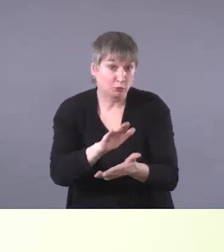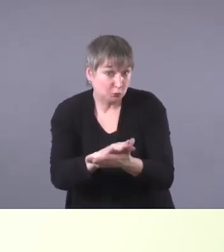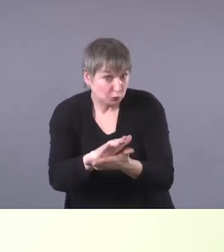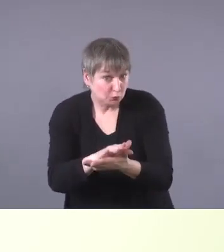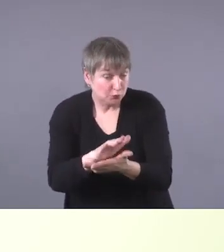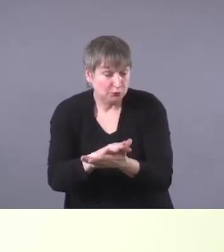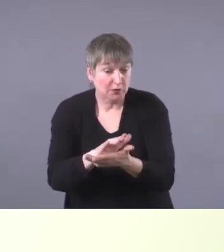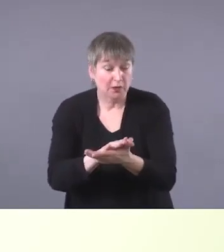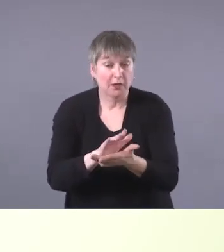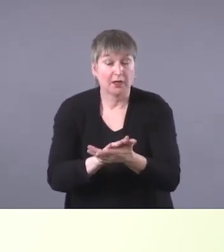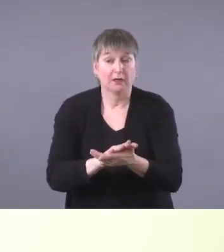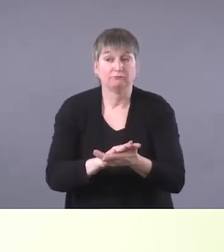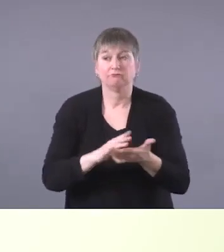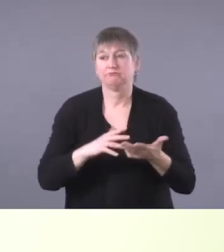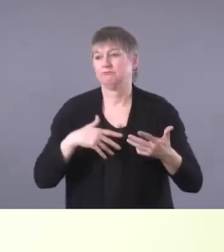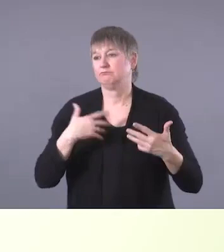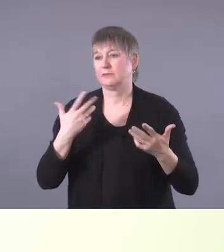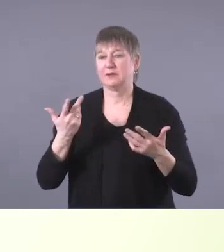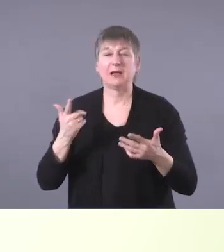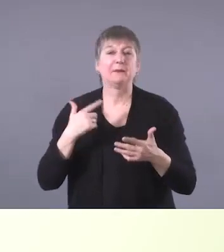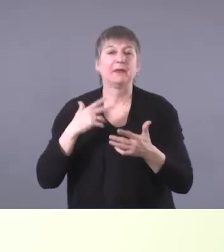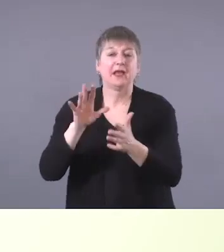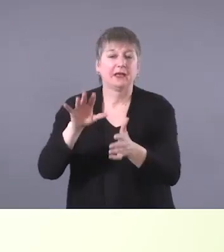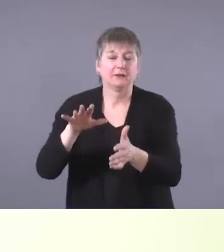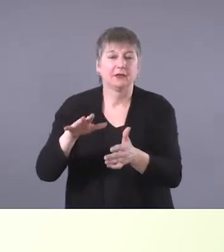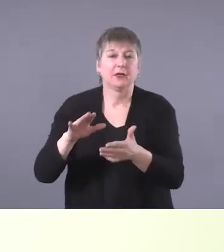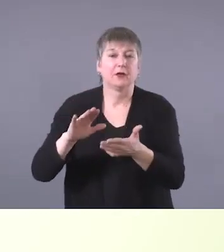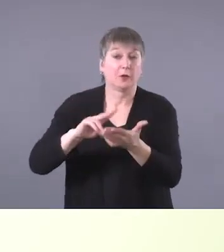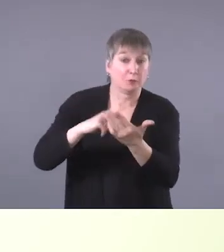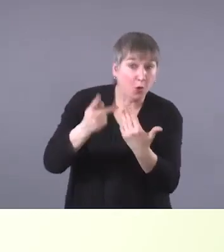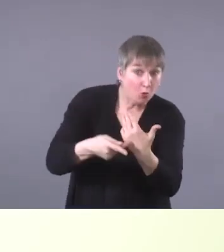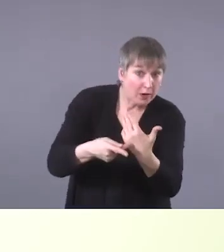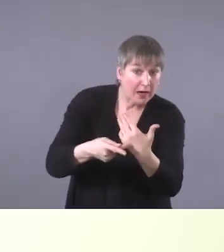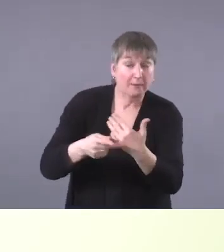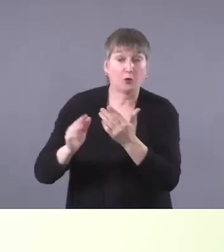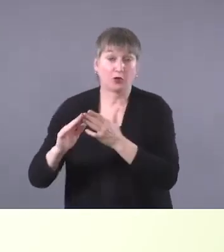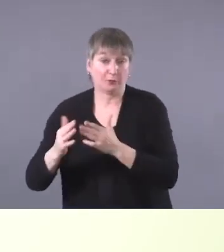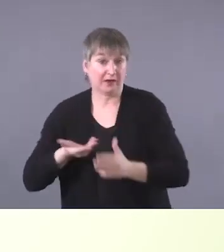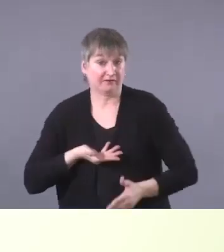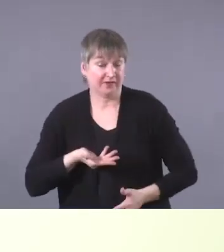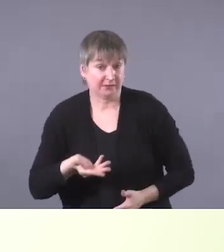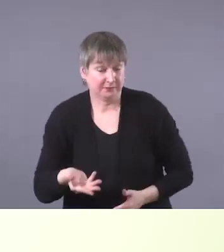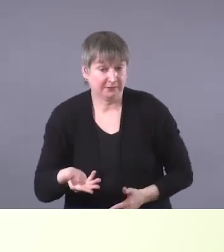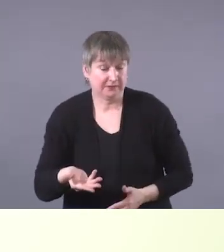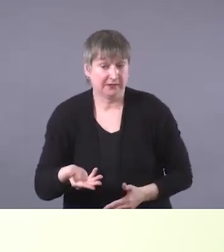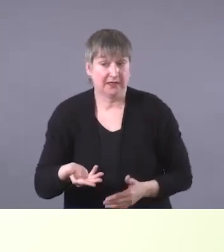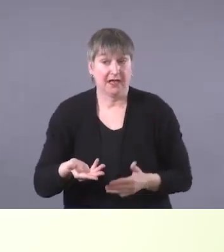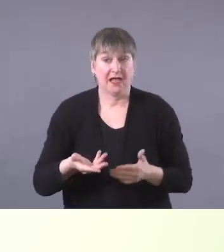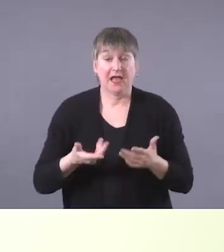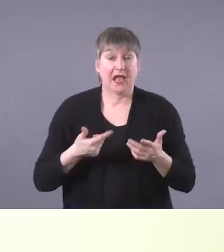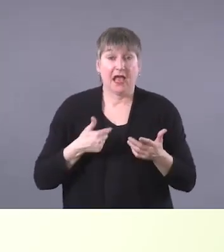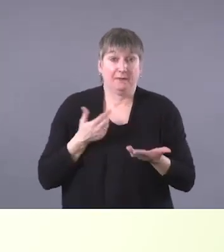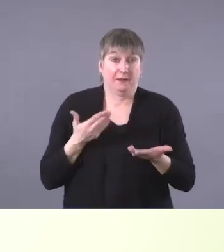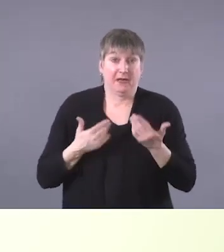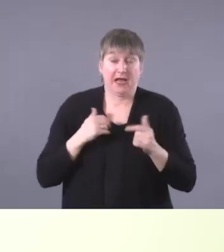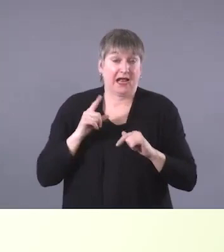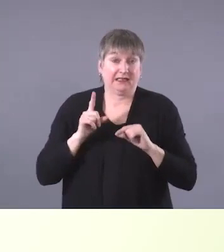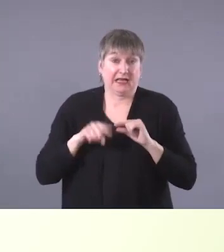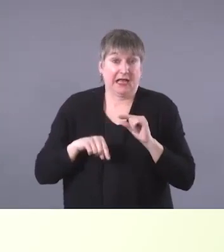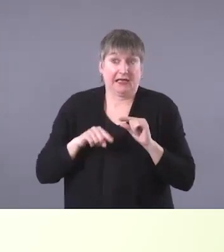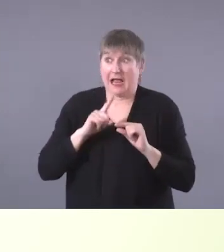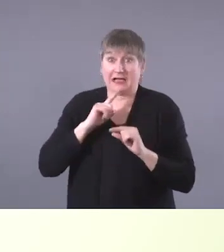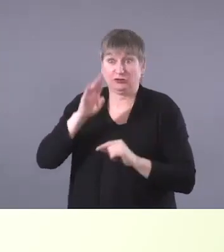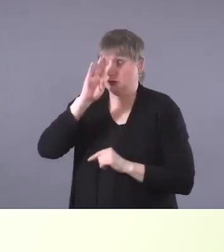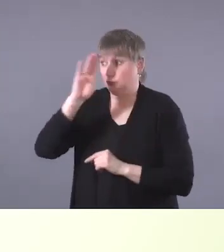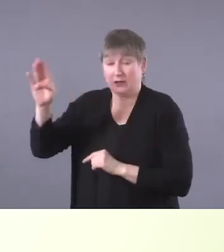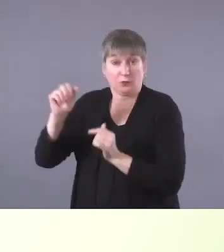uh, I'm invited in through the program or the community, and it may not even be possible for me to directly connect with a parent or a guardian.